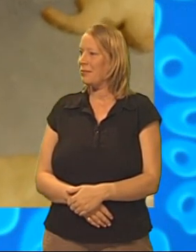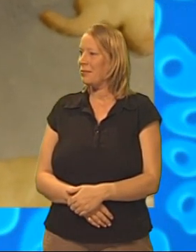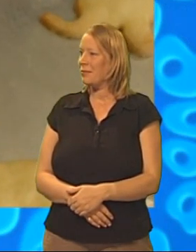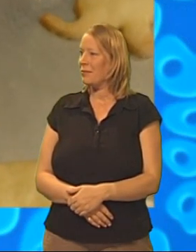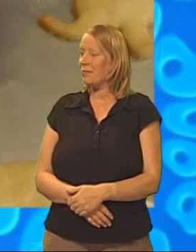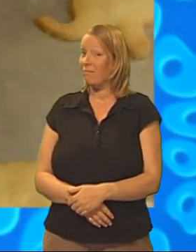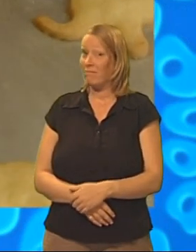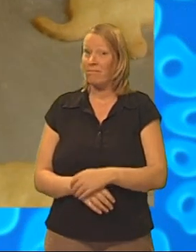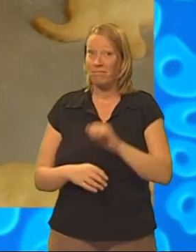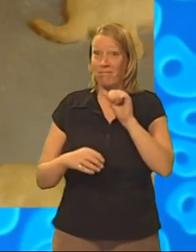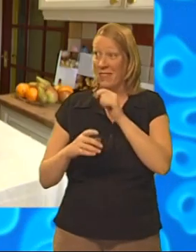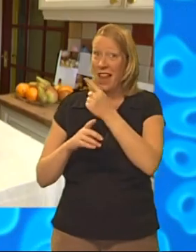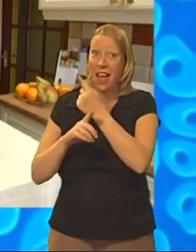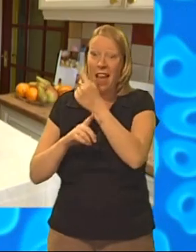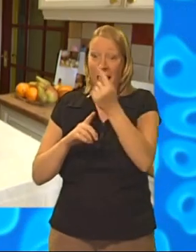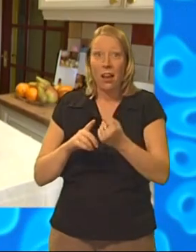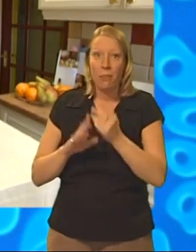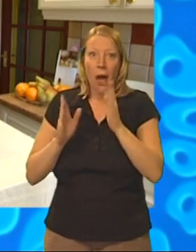Each elephant needs an eye.